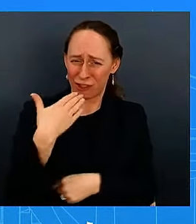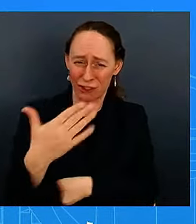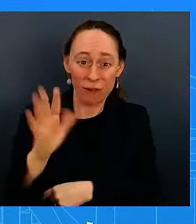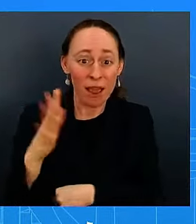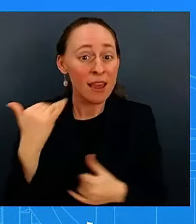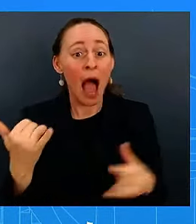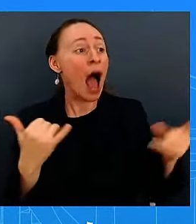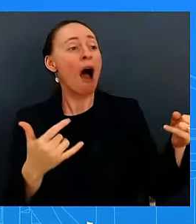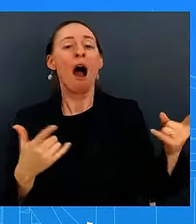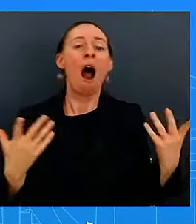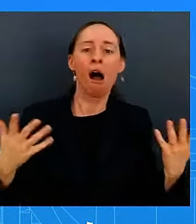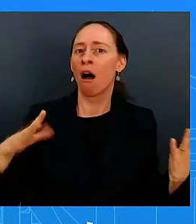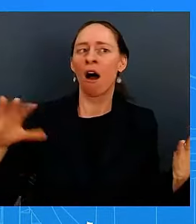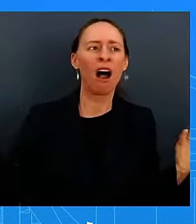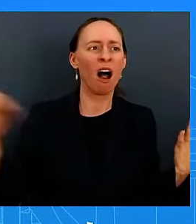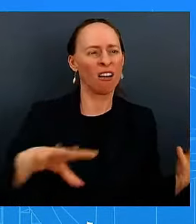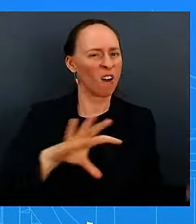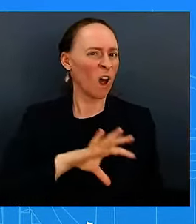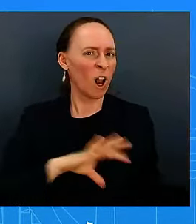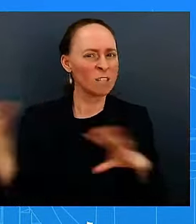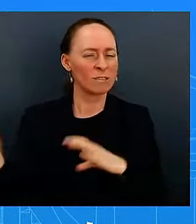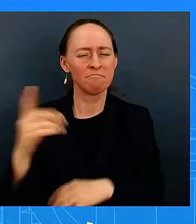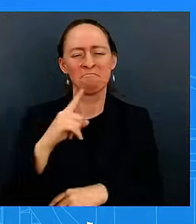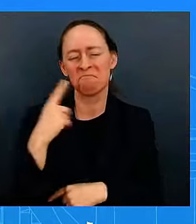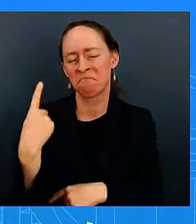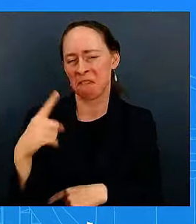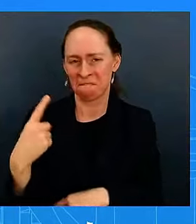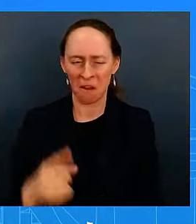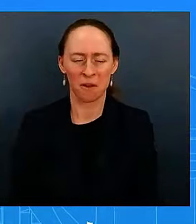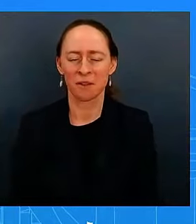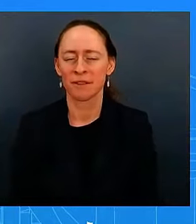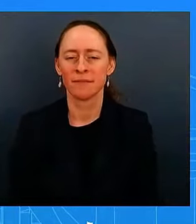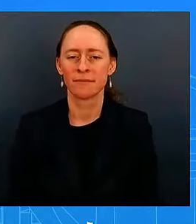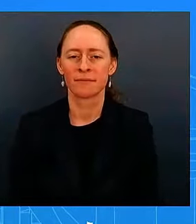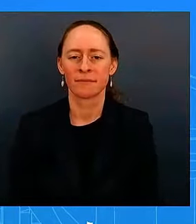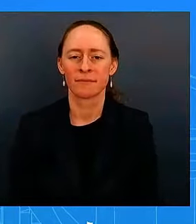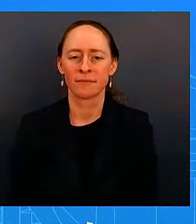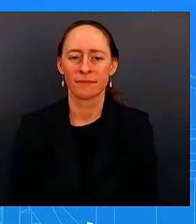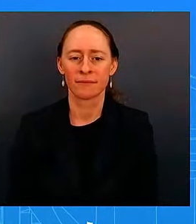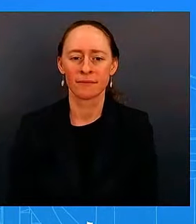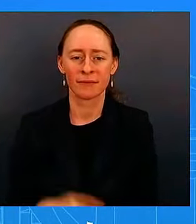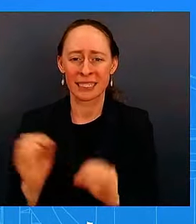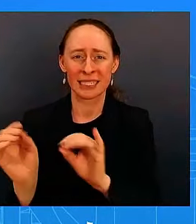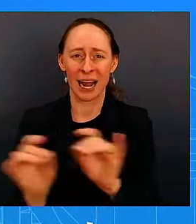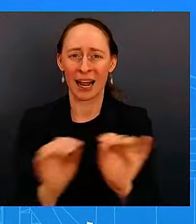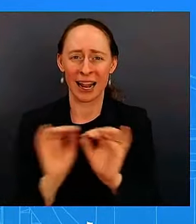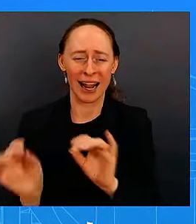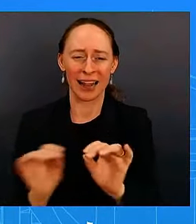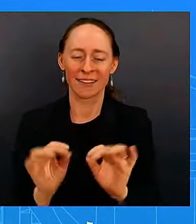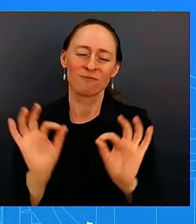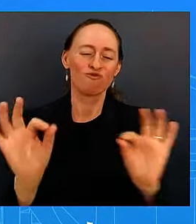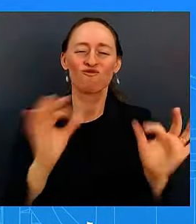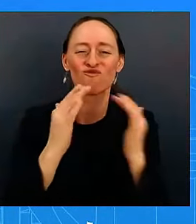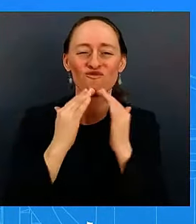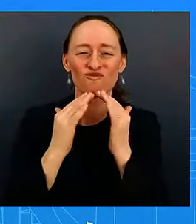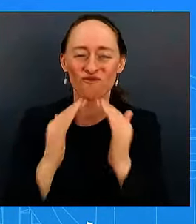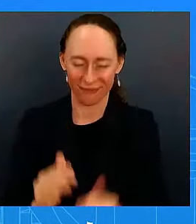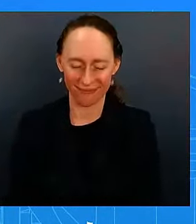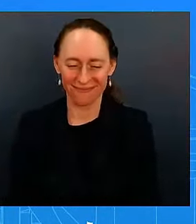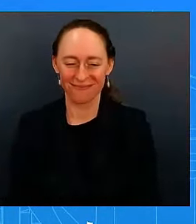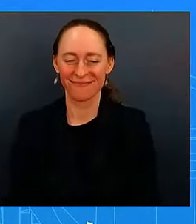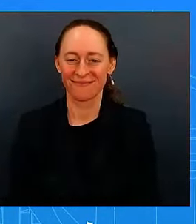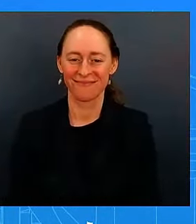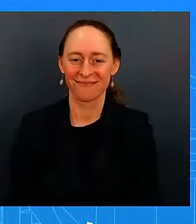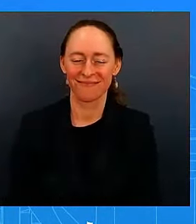you all right give